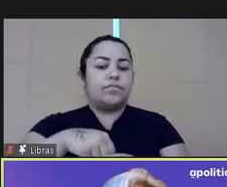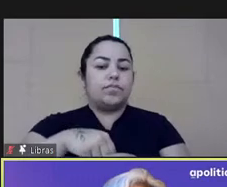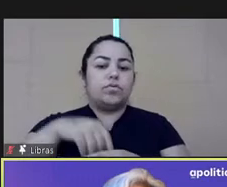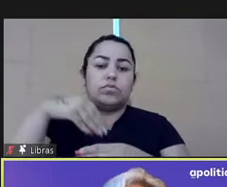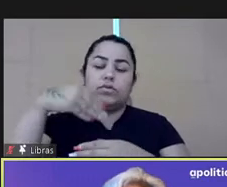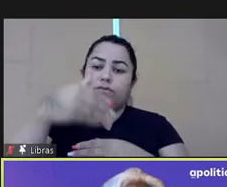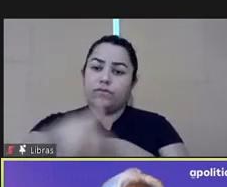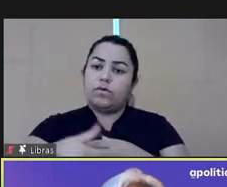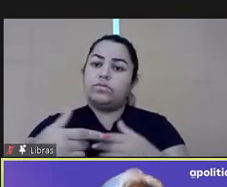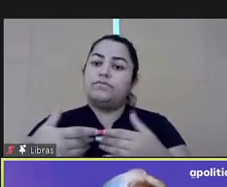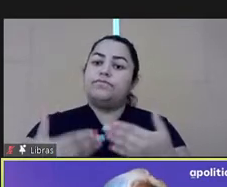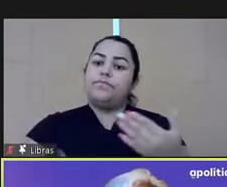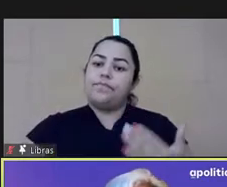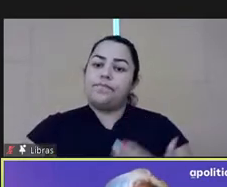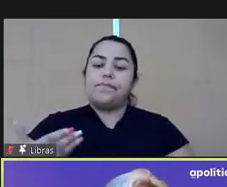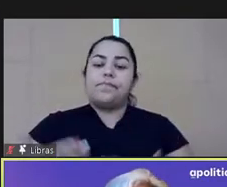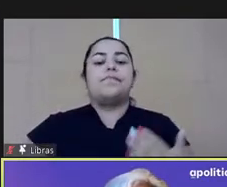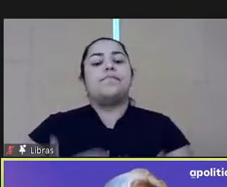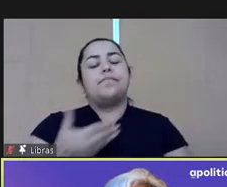this in a meaningful way.